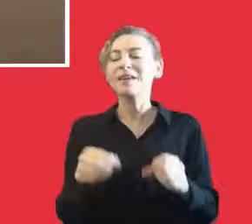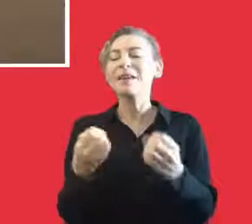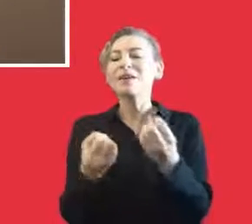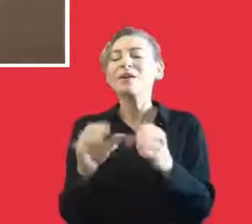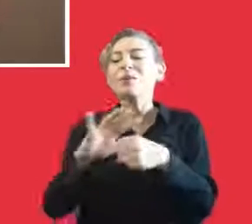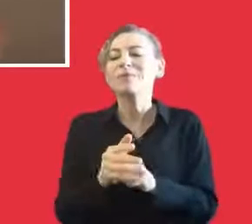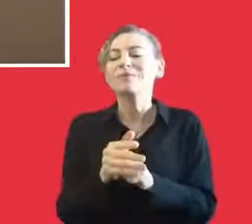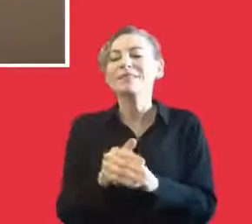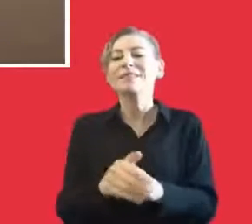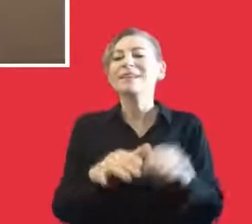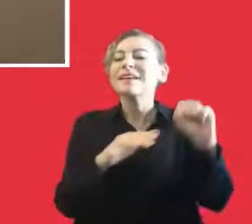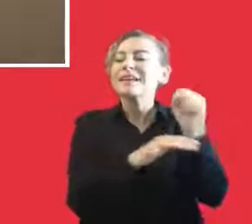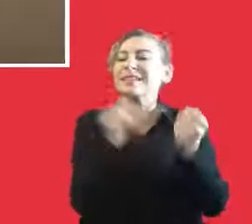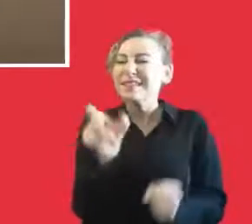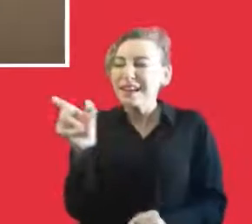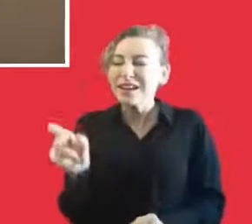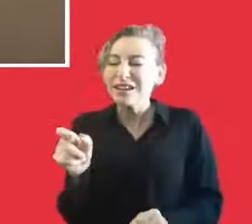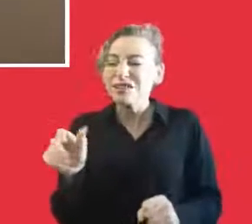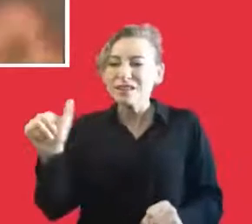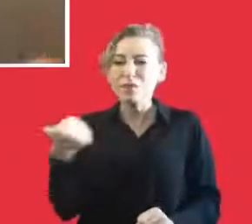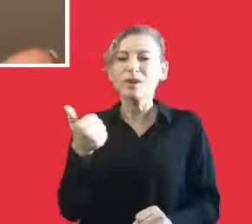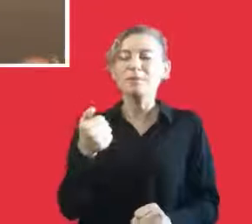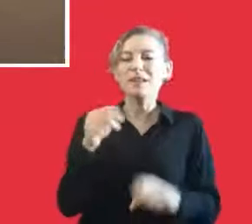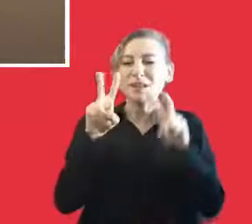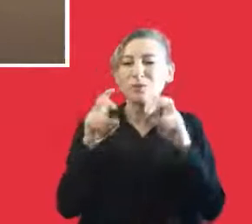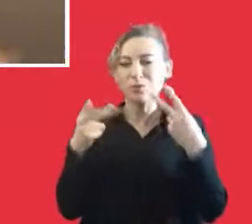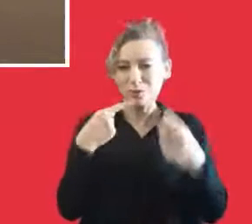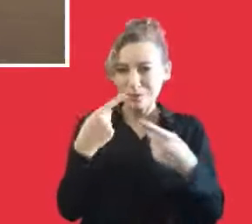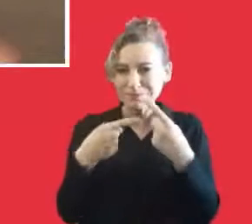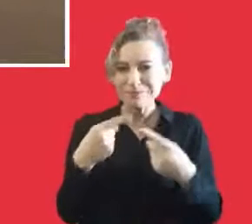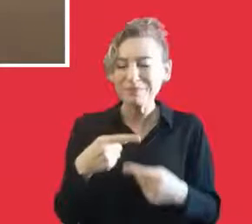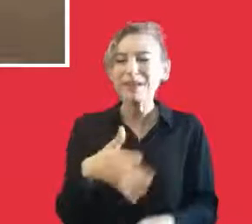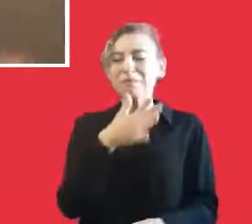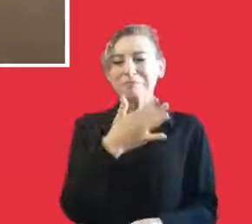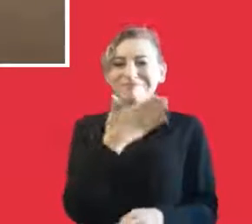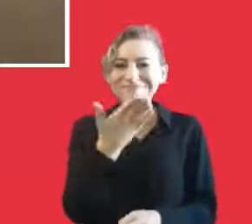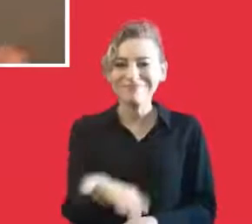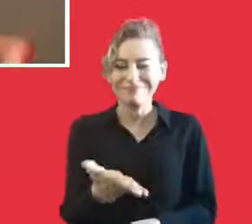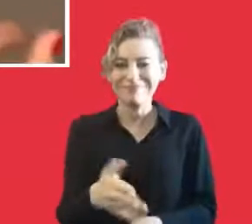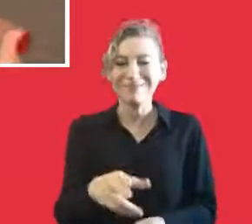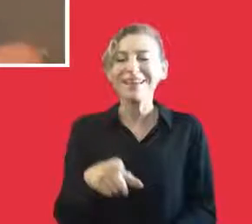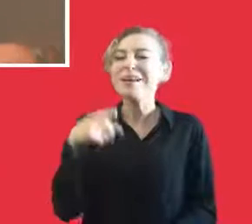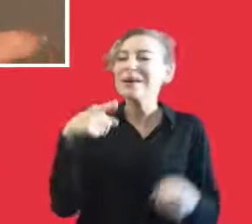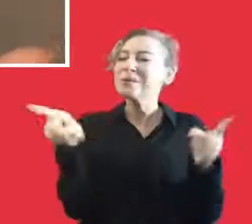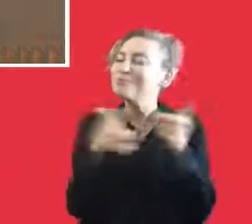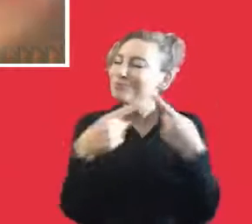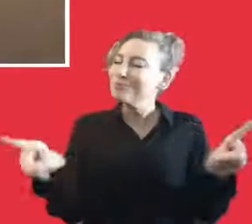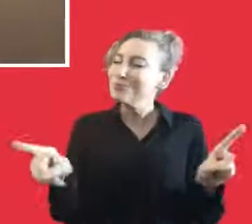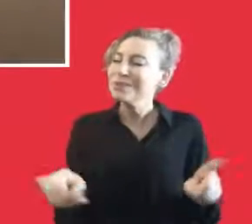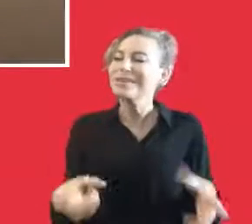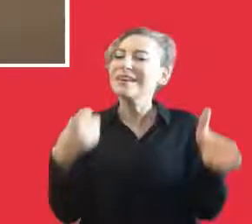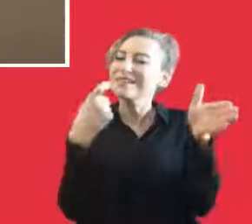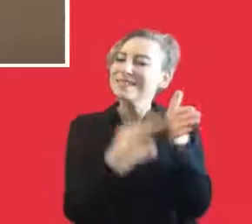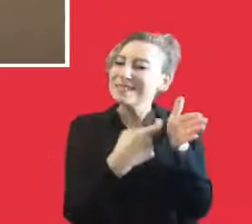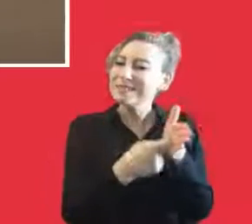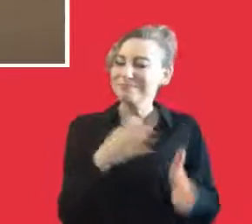fact, artists and music have been affected by COVID-19, as you know, in this panel. Music is